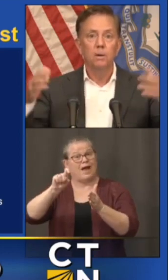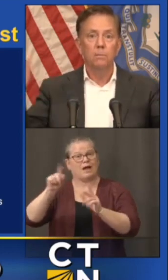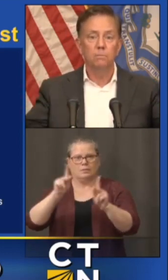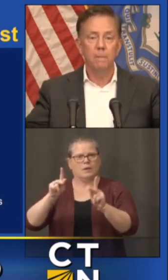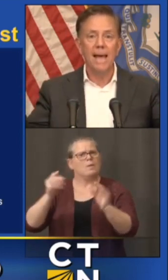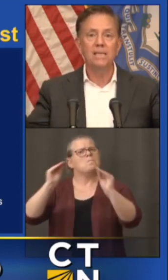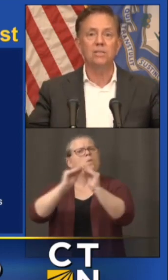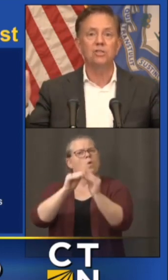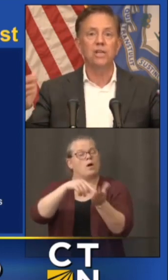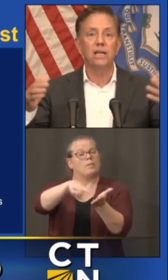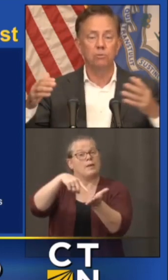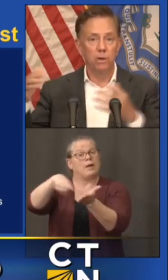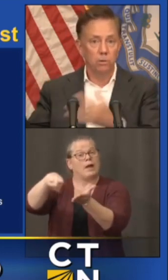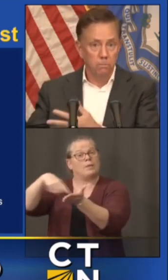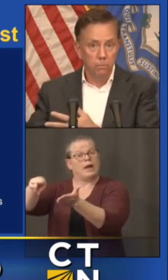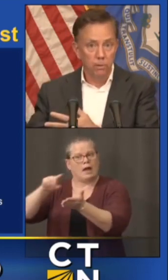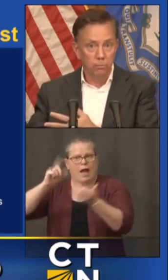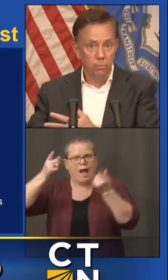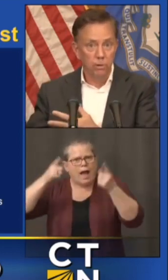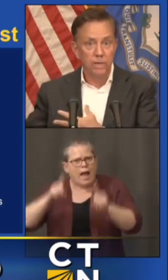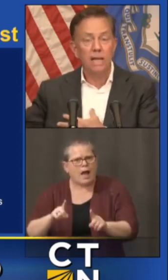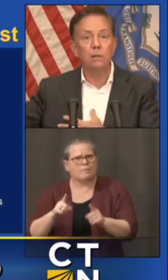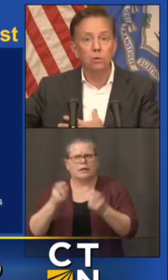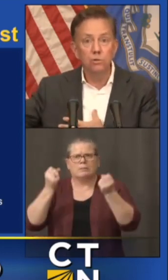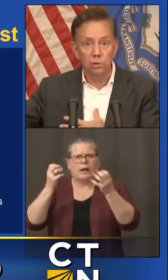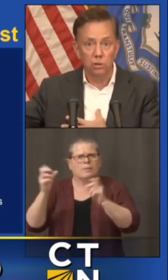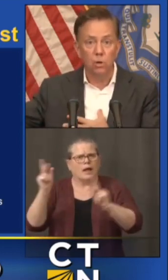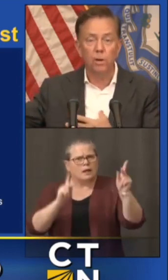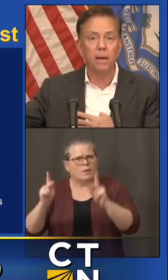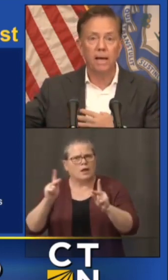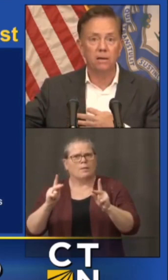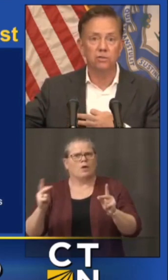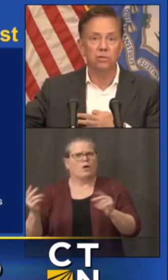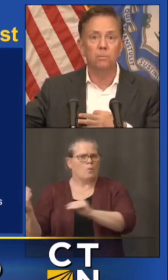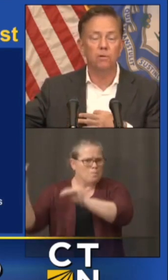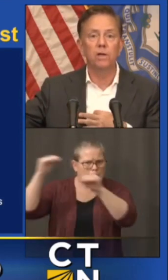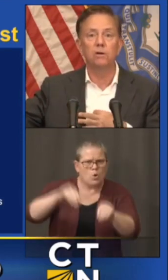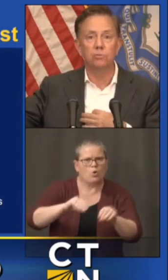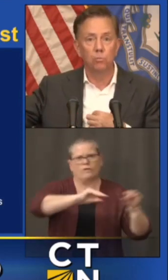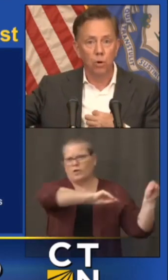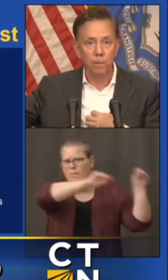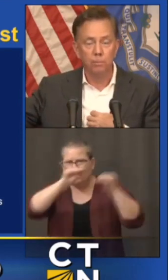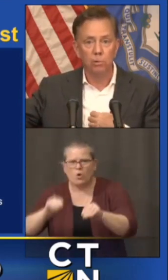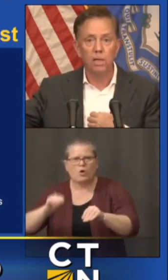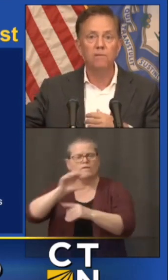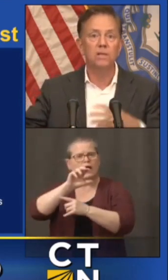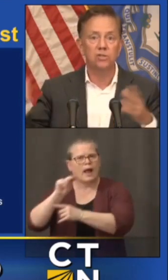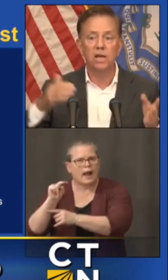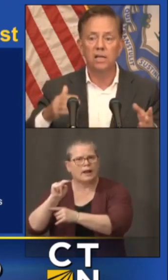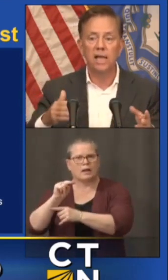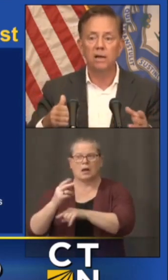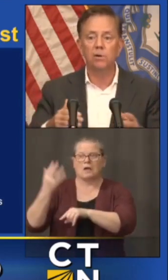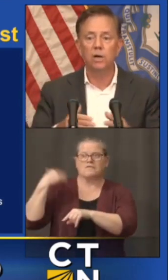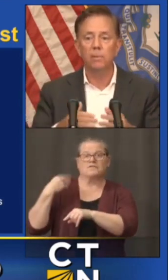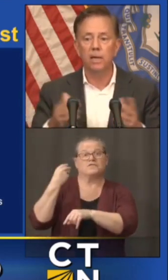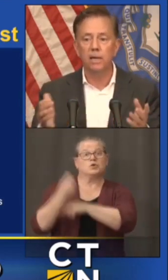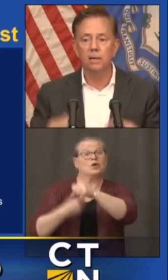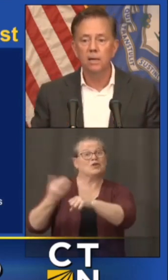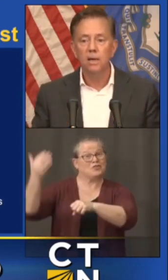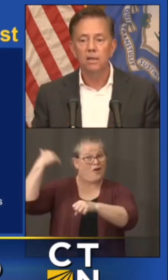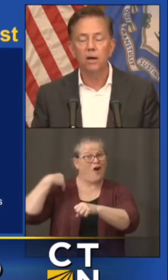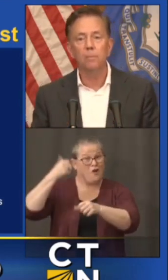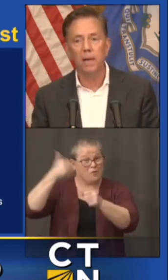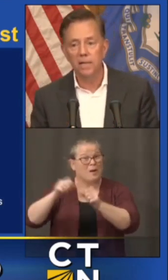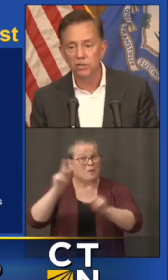magnet states we are we're net loser going back this number of years where more people were leaving the state now they're coming